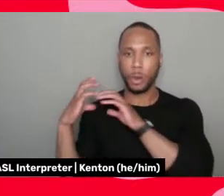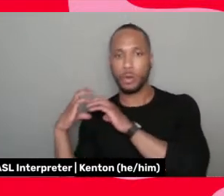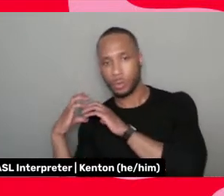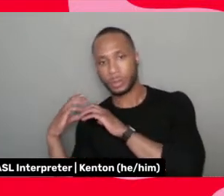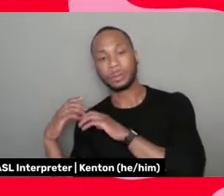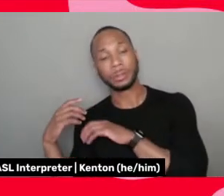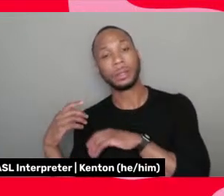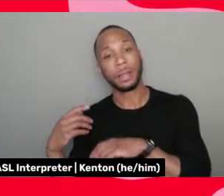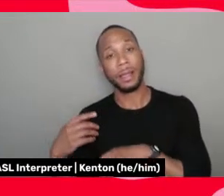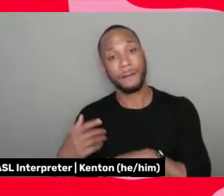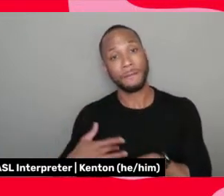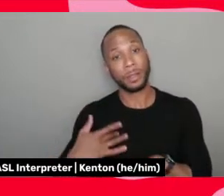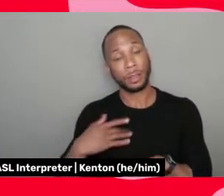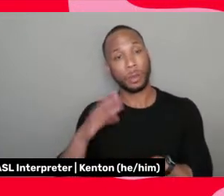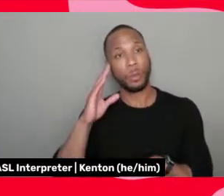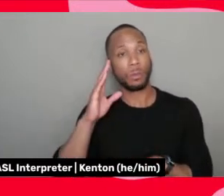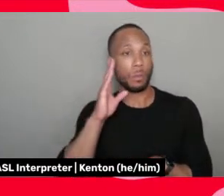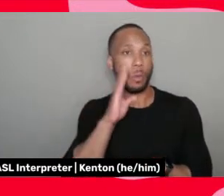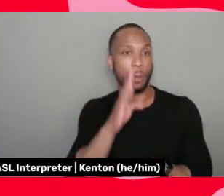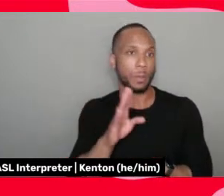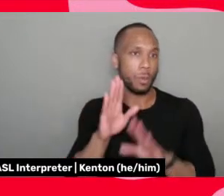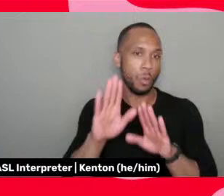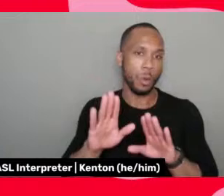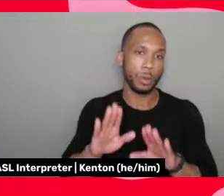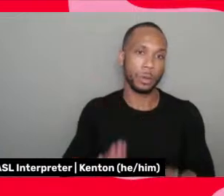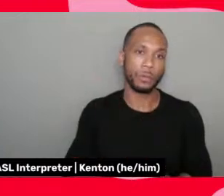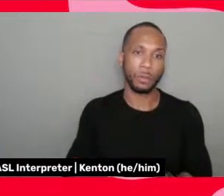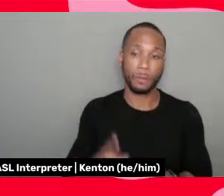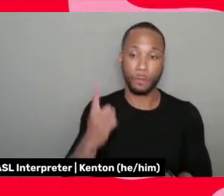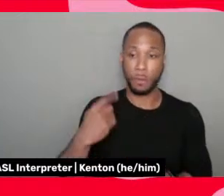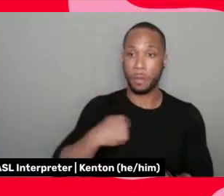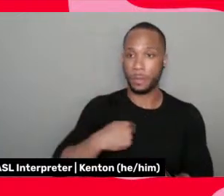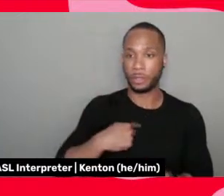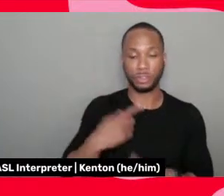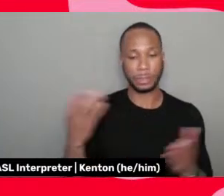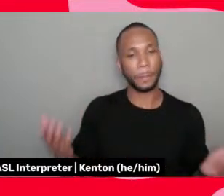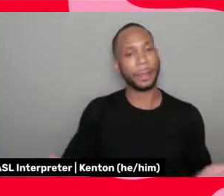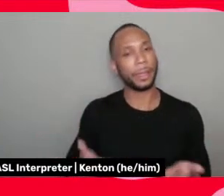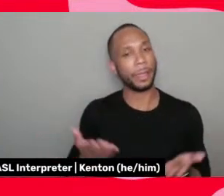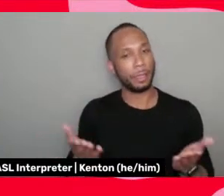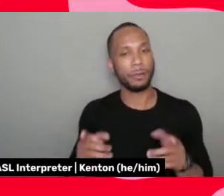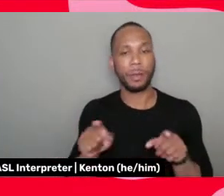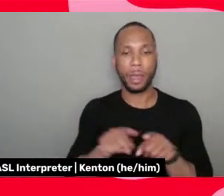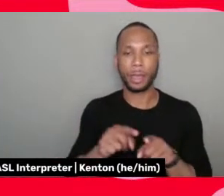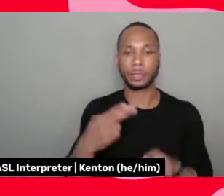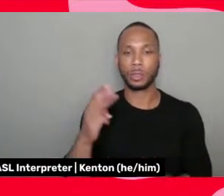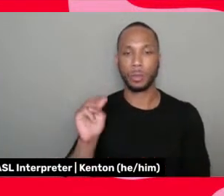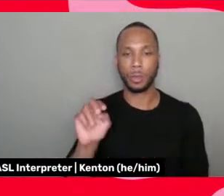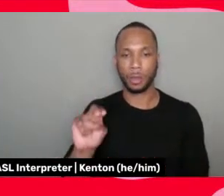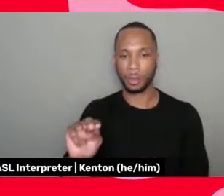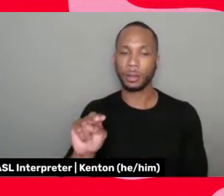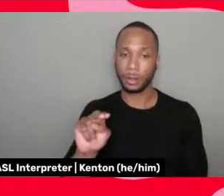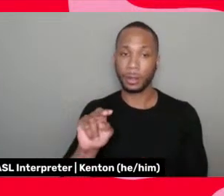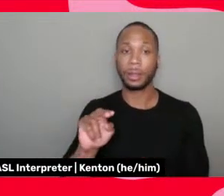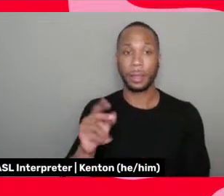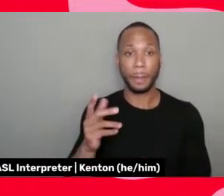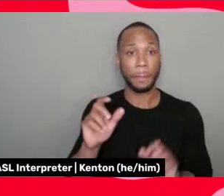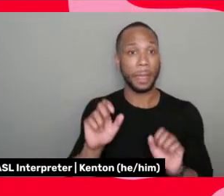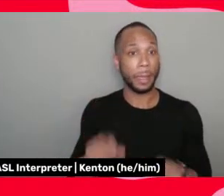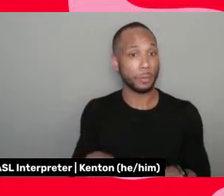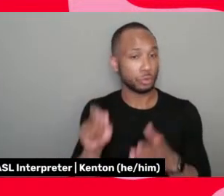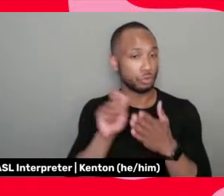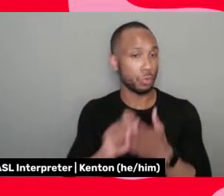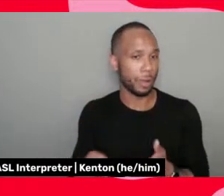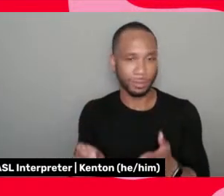think it would be great for, you know, me to just exist as a human and be able to write a